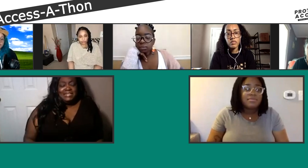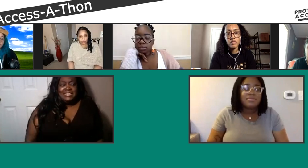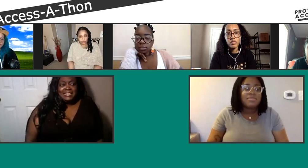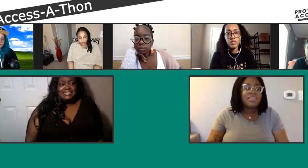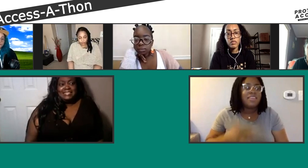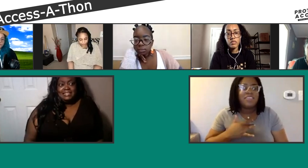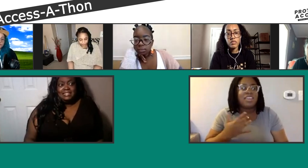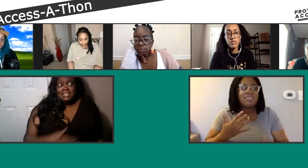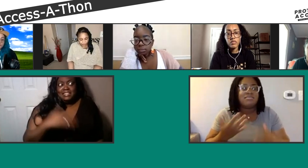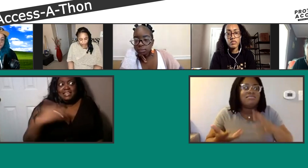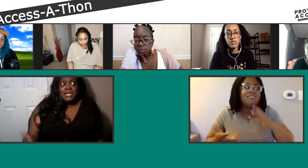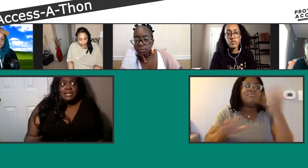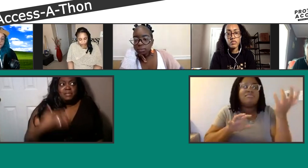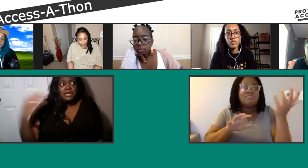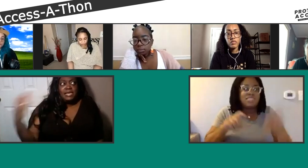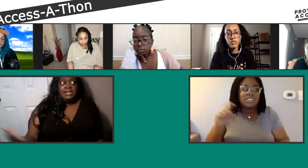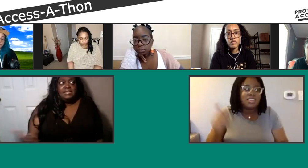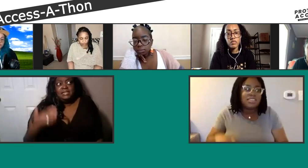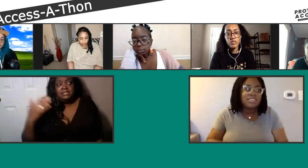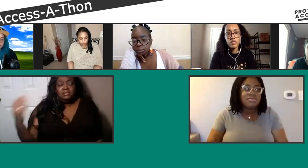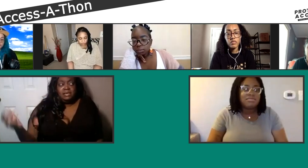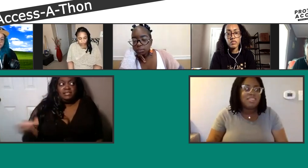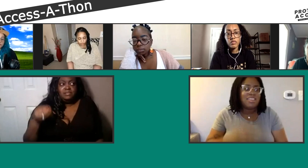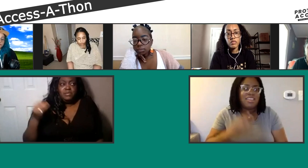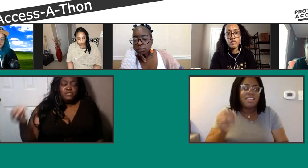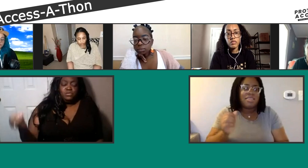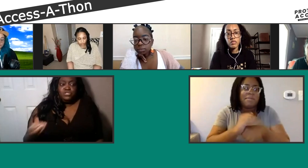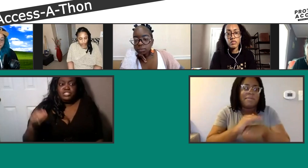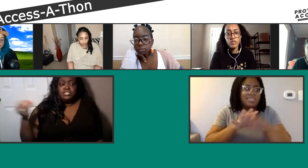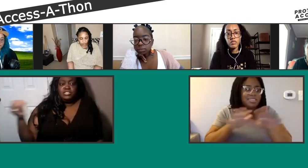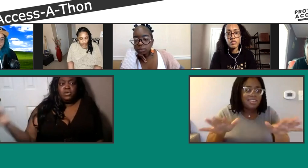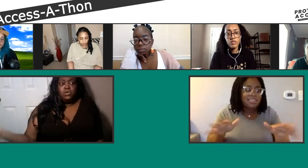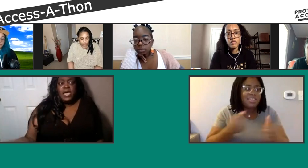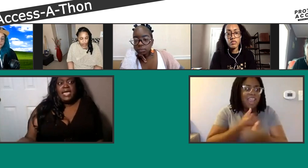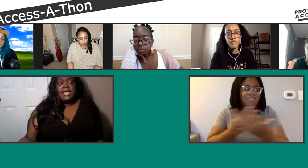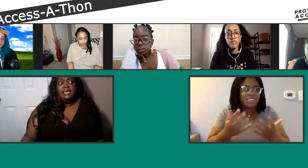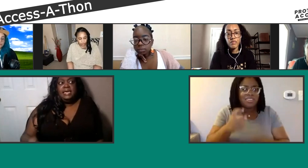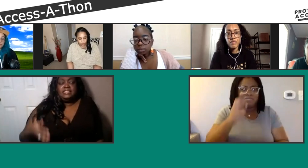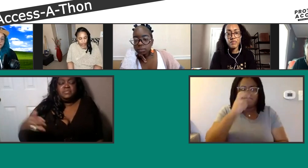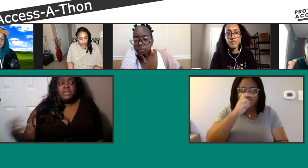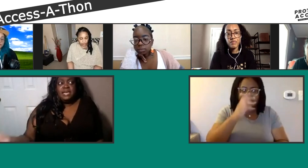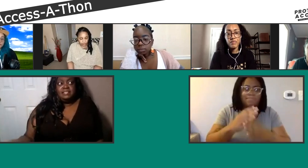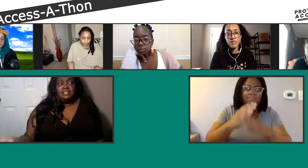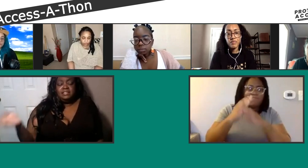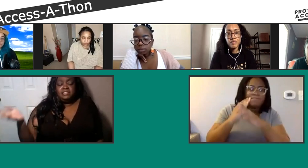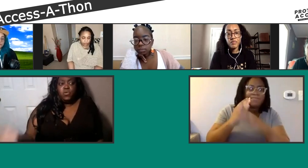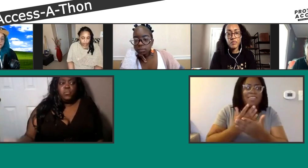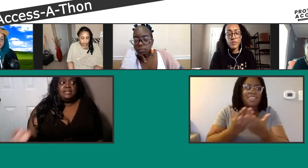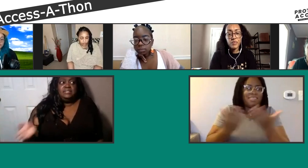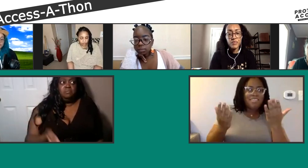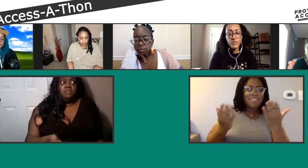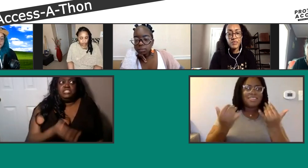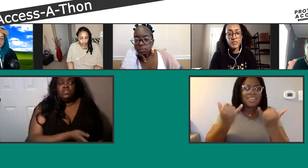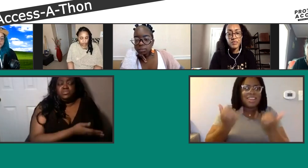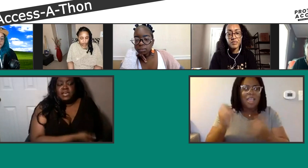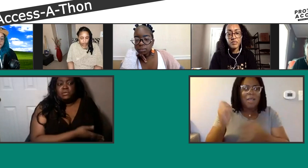here in Texas. And the pandemic ending and some of the restrictions going away is making things go back